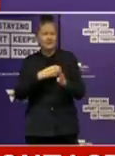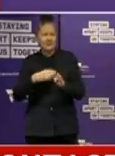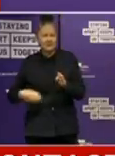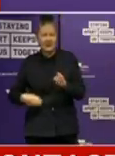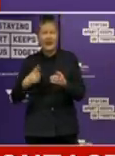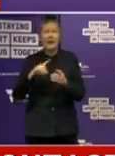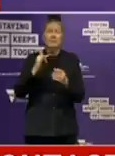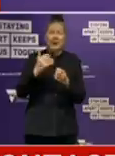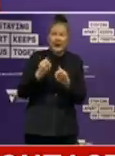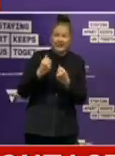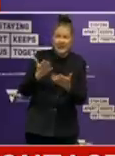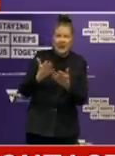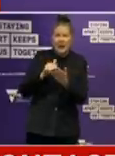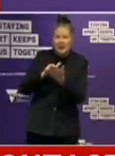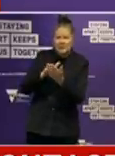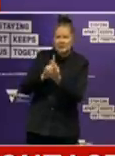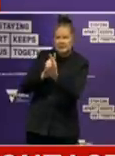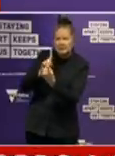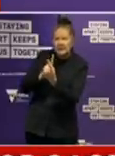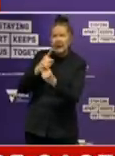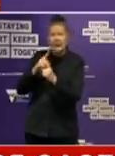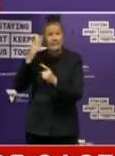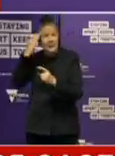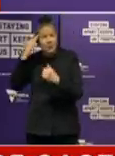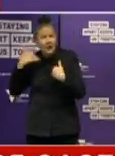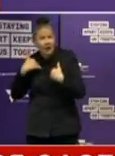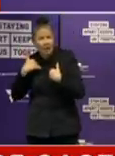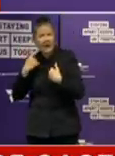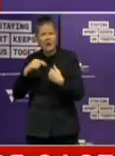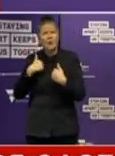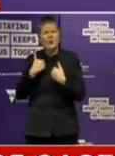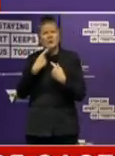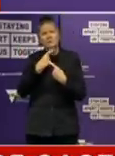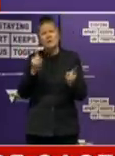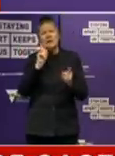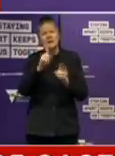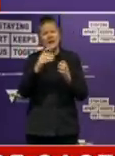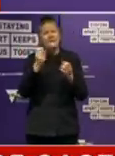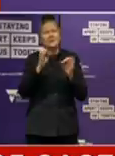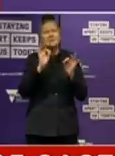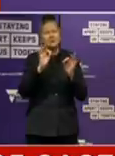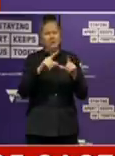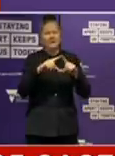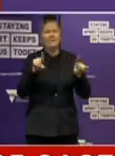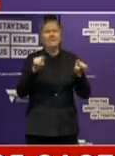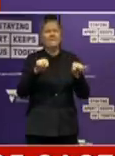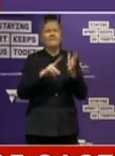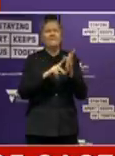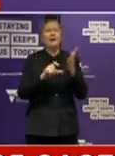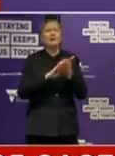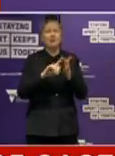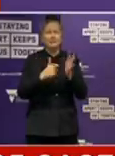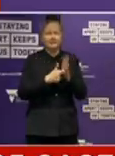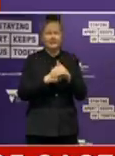and mental health support, and indeed the digital vouchers that we announced yesterday. There's also a $100 million